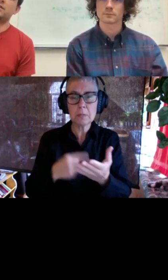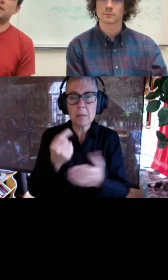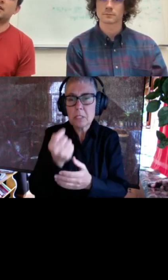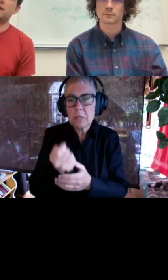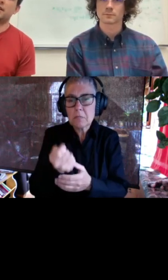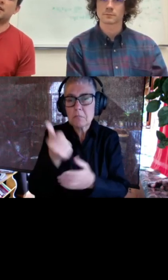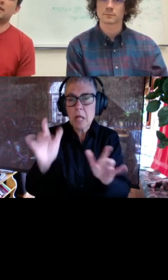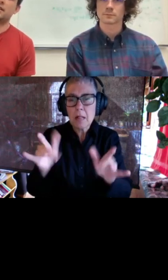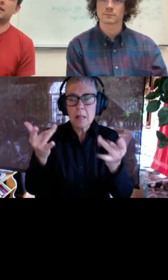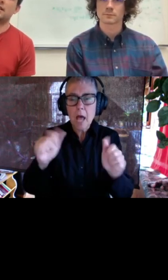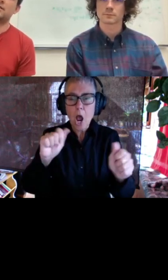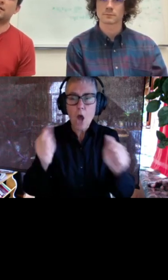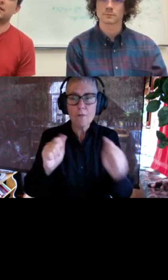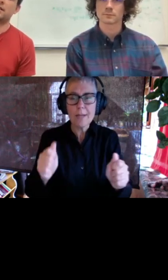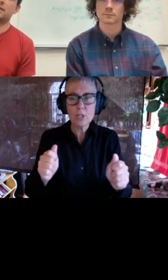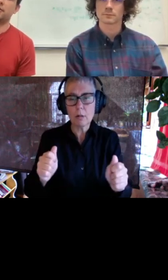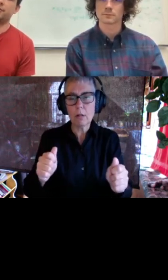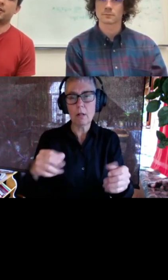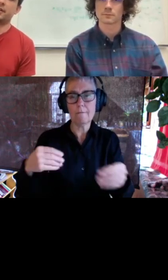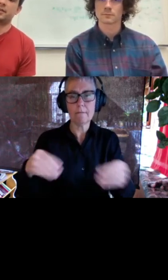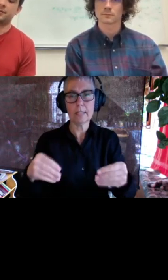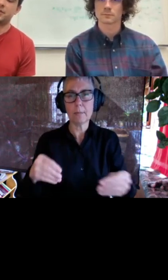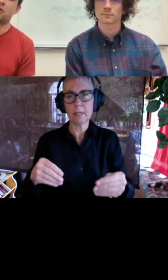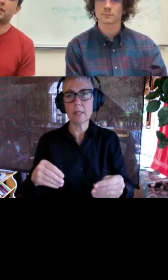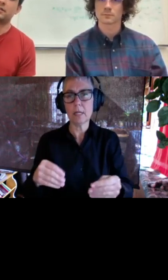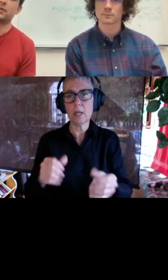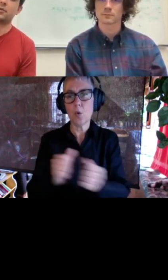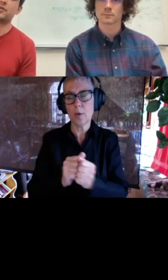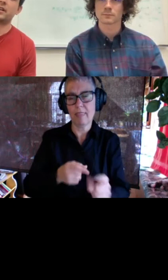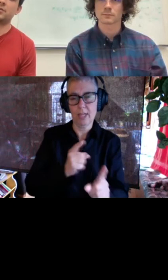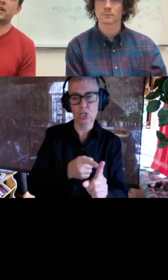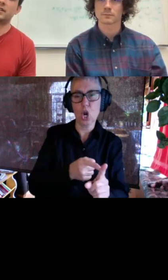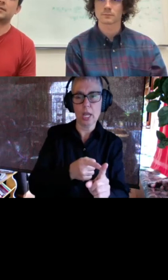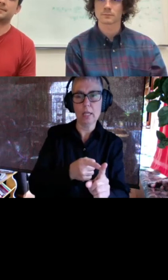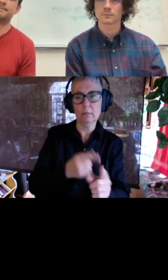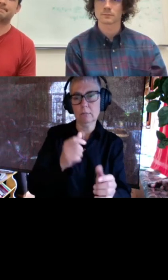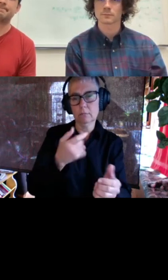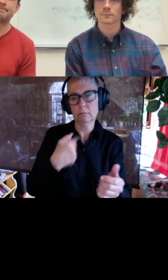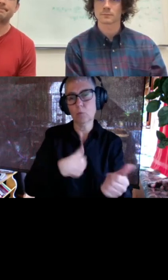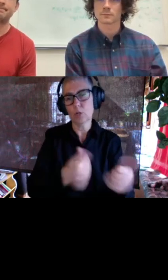flexibility on the the end of the or on the target that we're trying to find